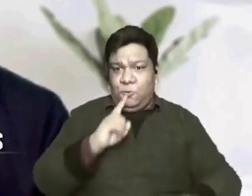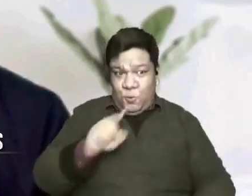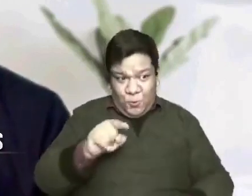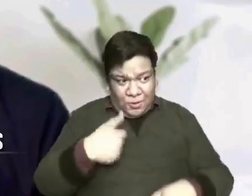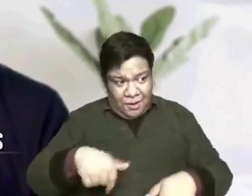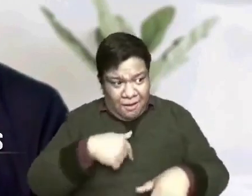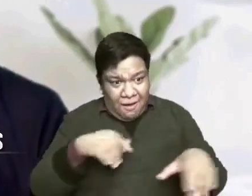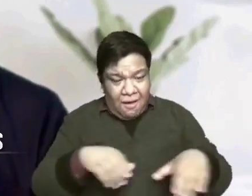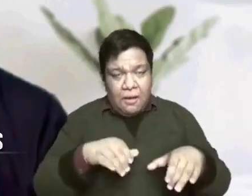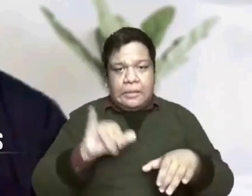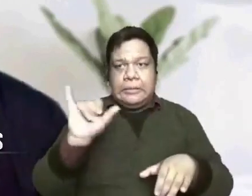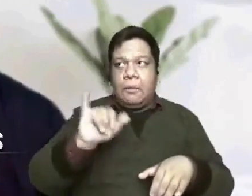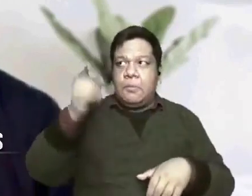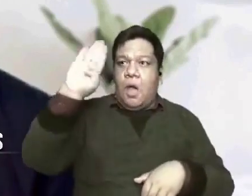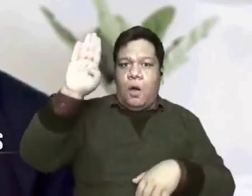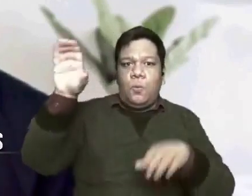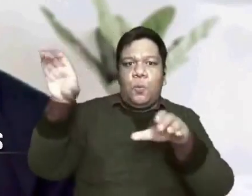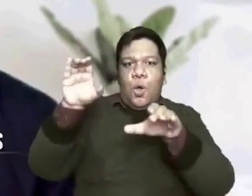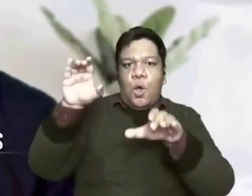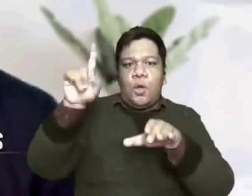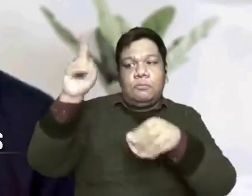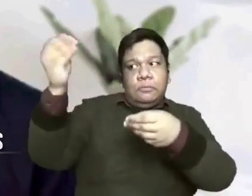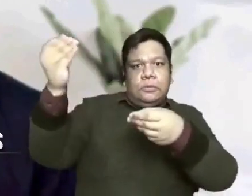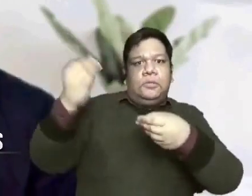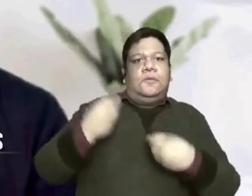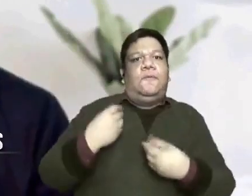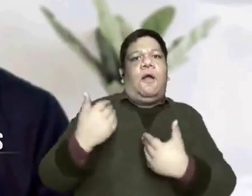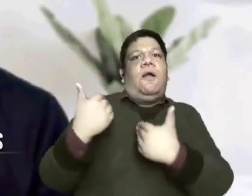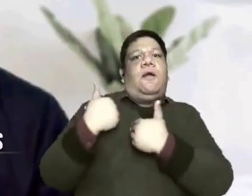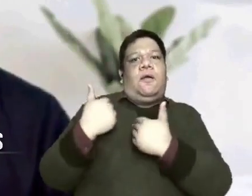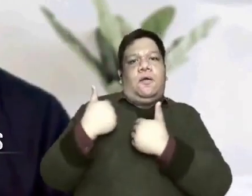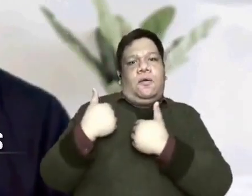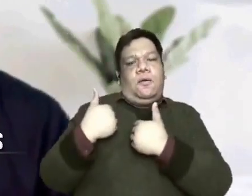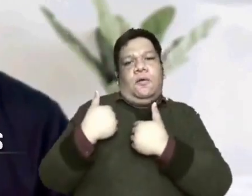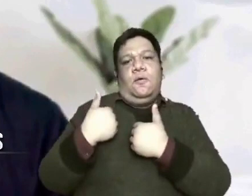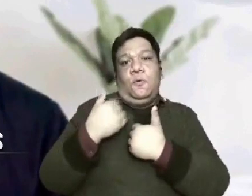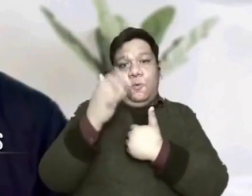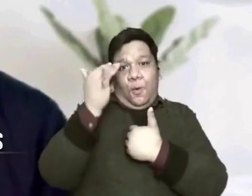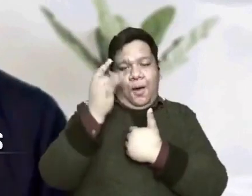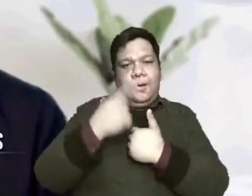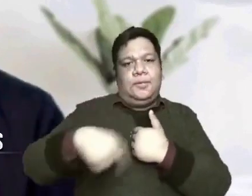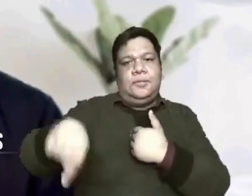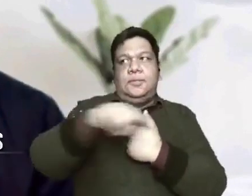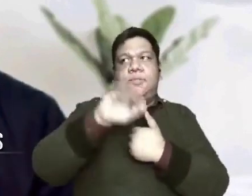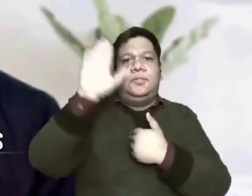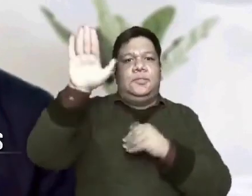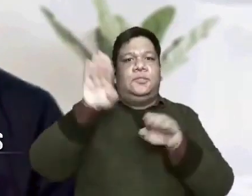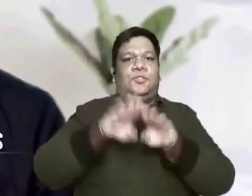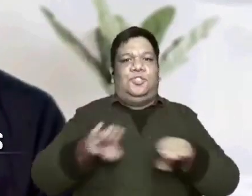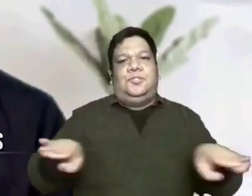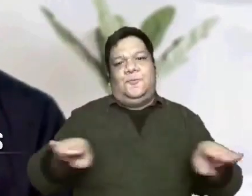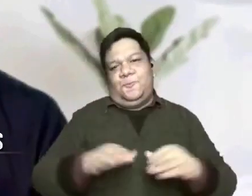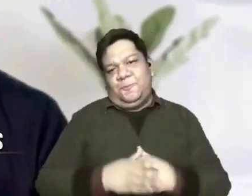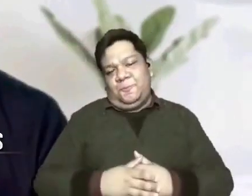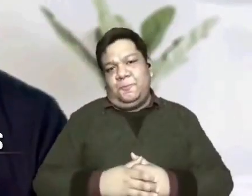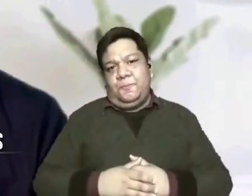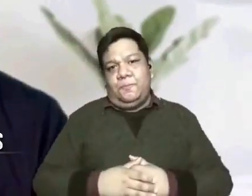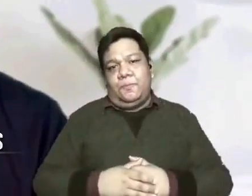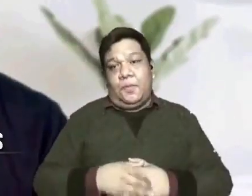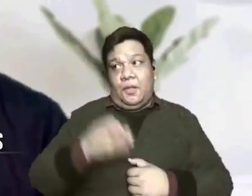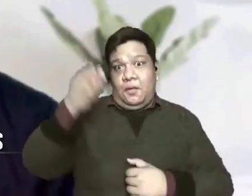of God yet he entrusted the peacemakers for they are his own children